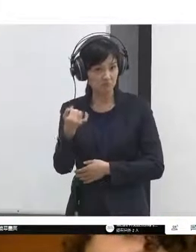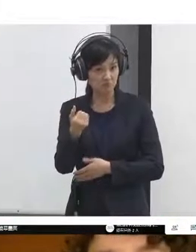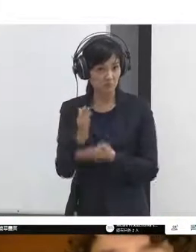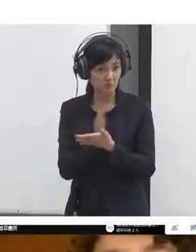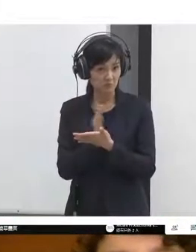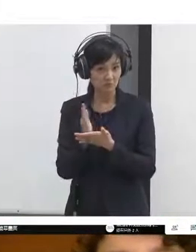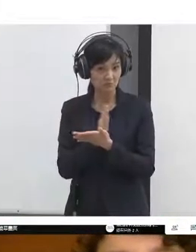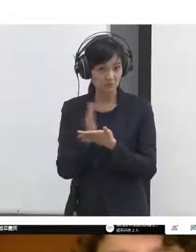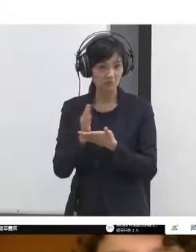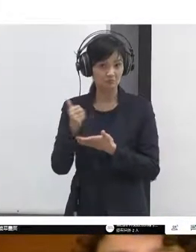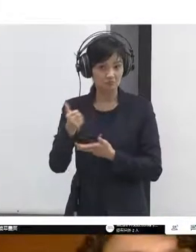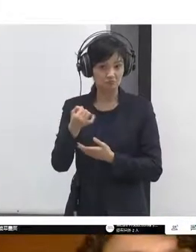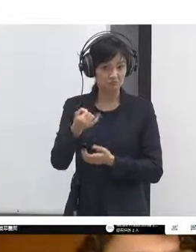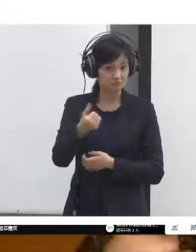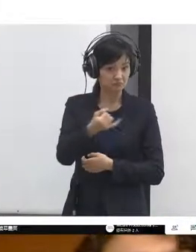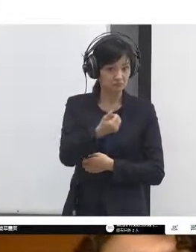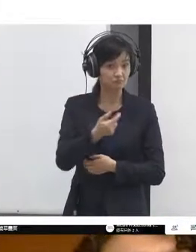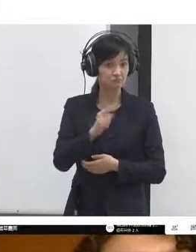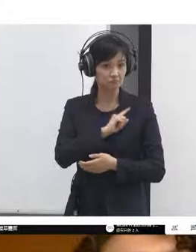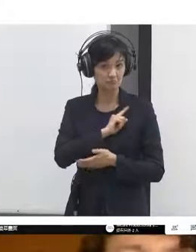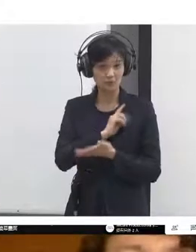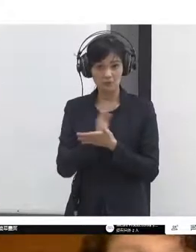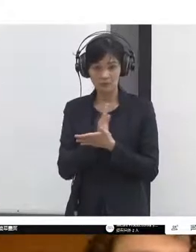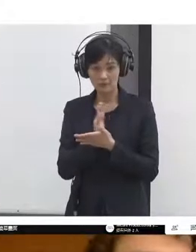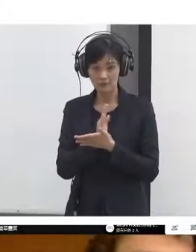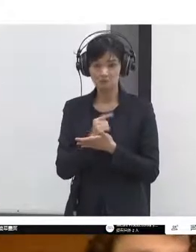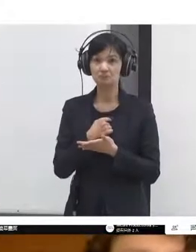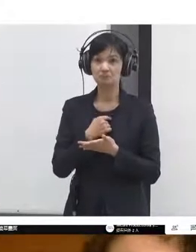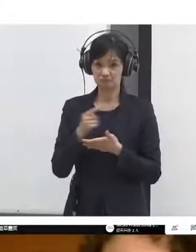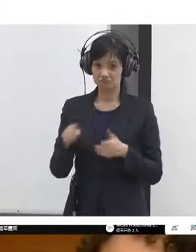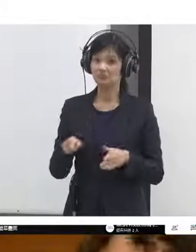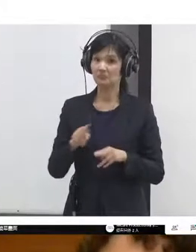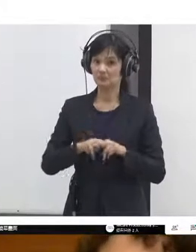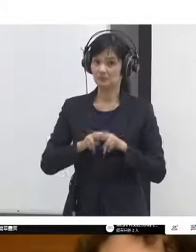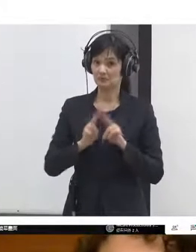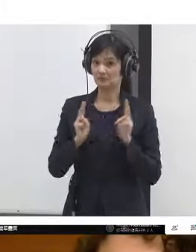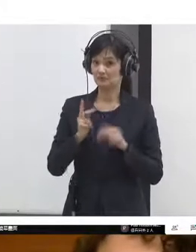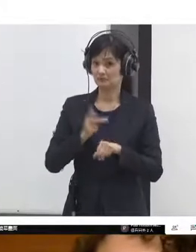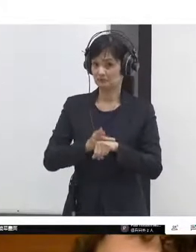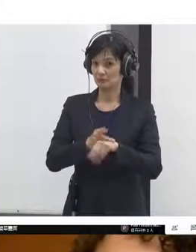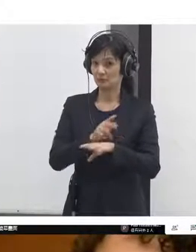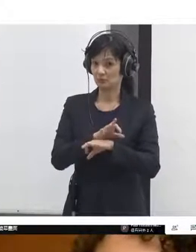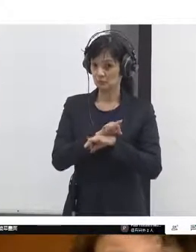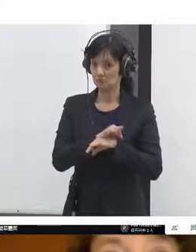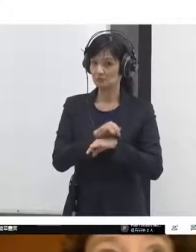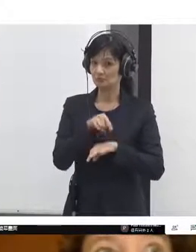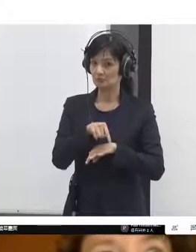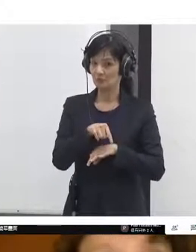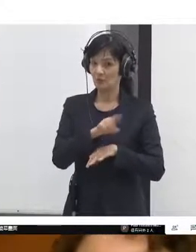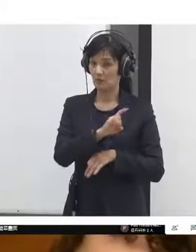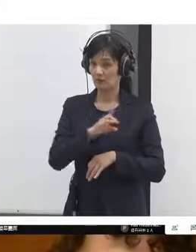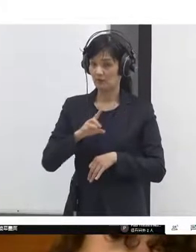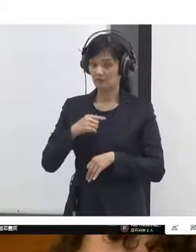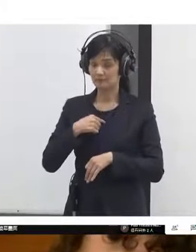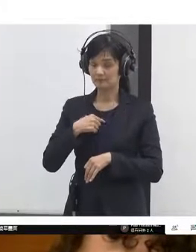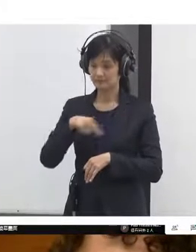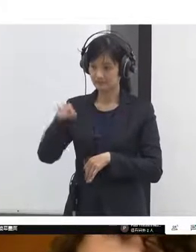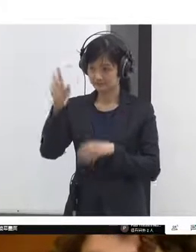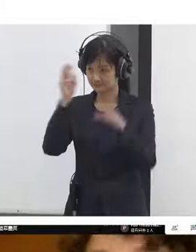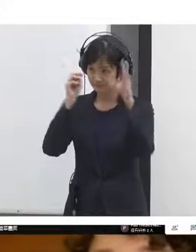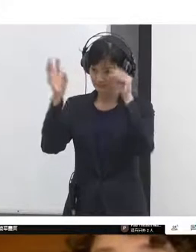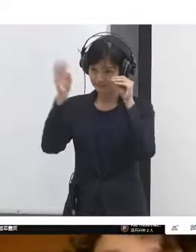I find the concept of how does information enter into governance processes fascinating